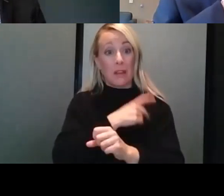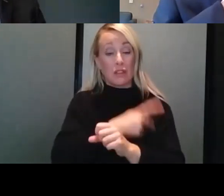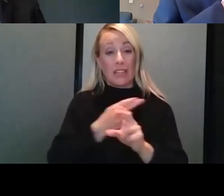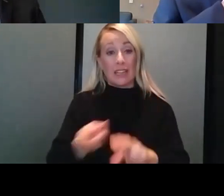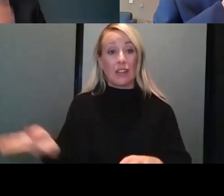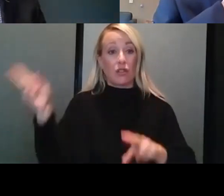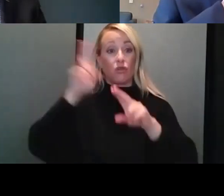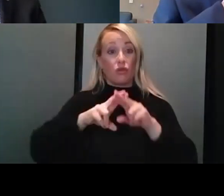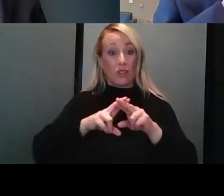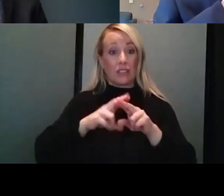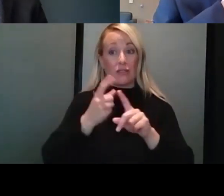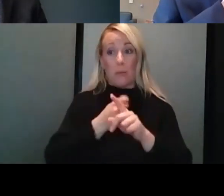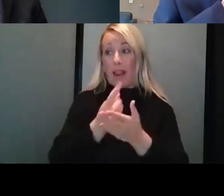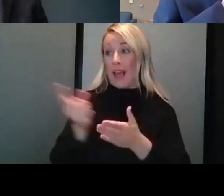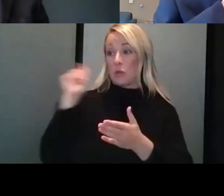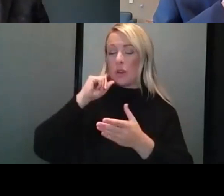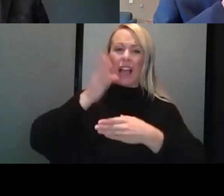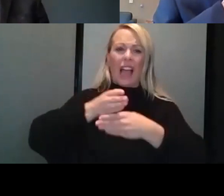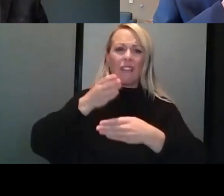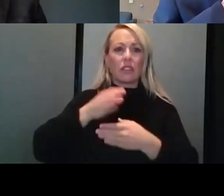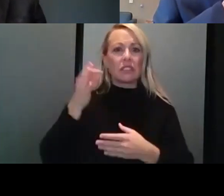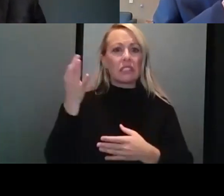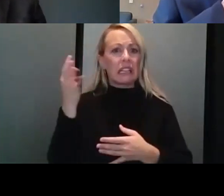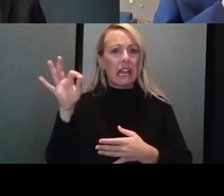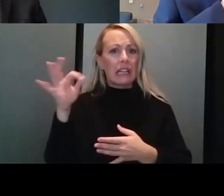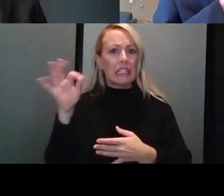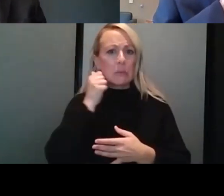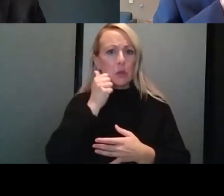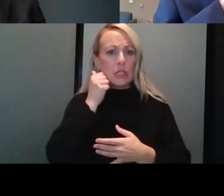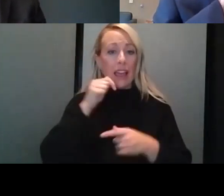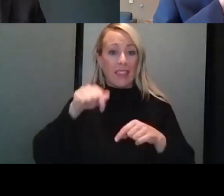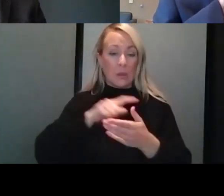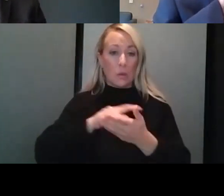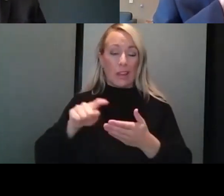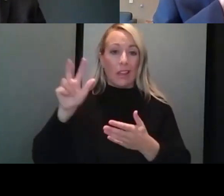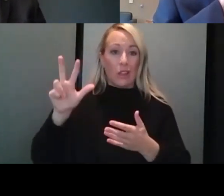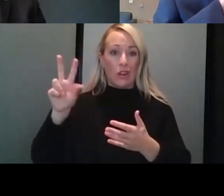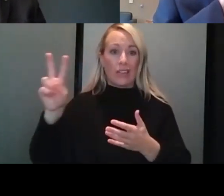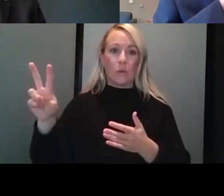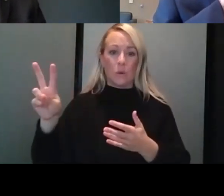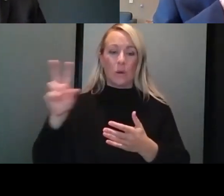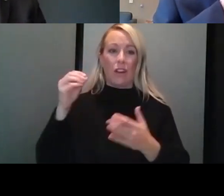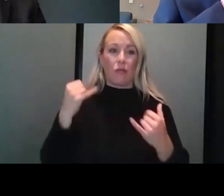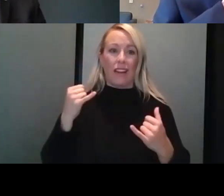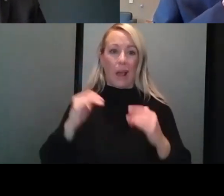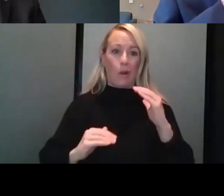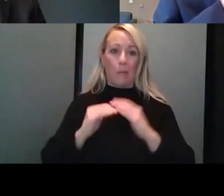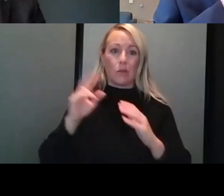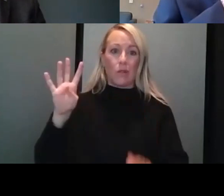week. Last week, we were averaging 19 per day. This week, 32. And again, right now we're up to 41.